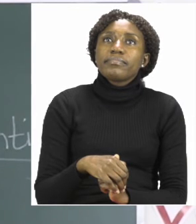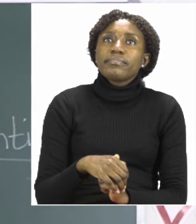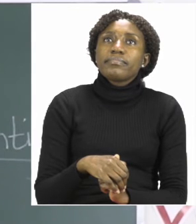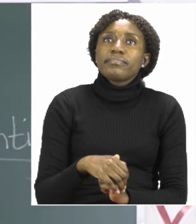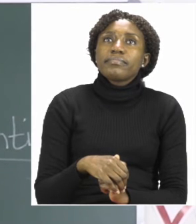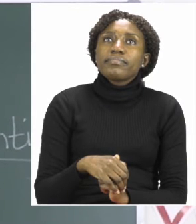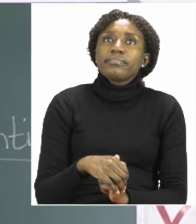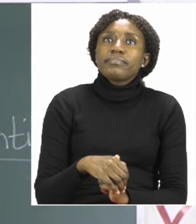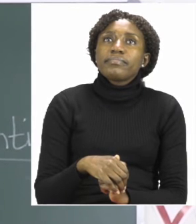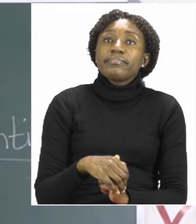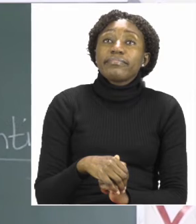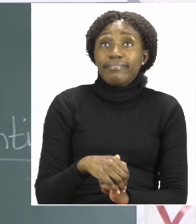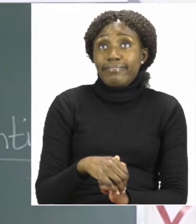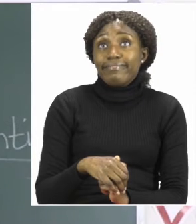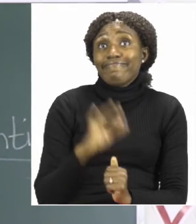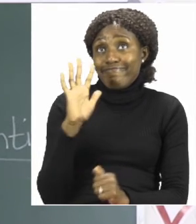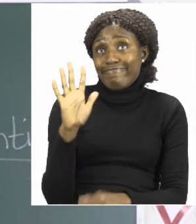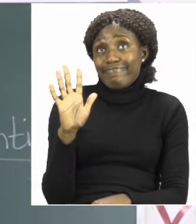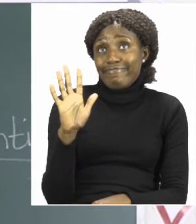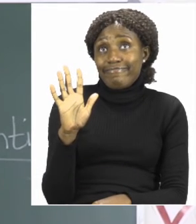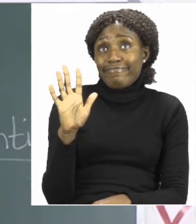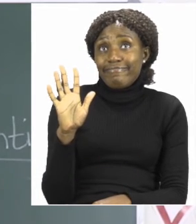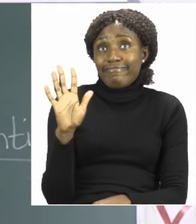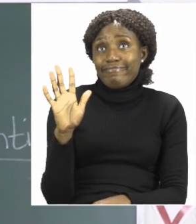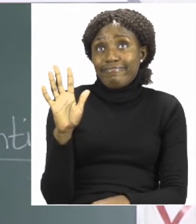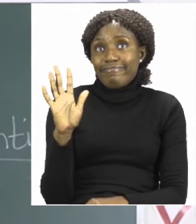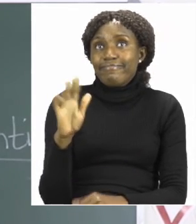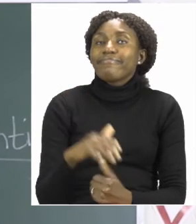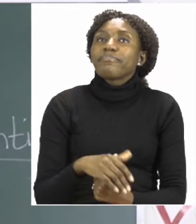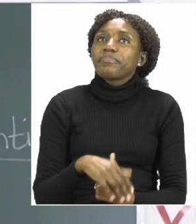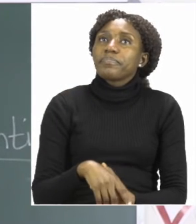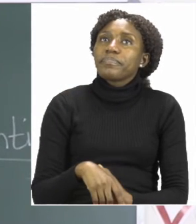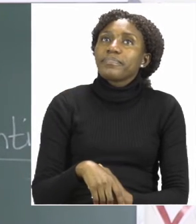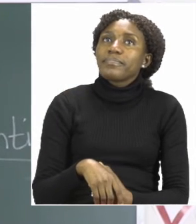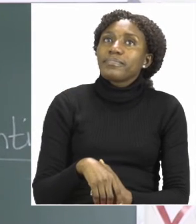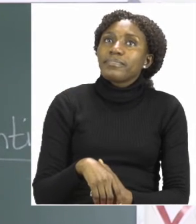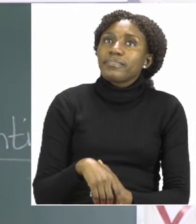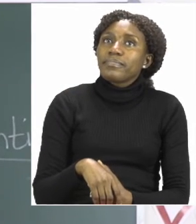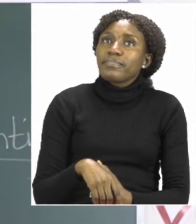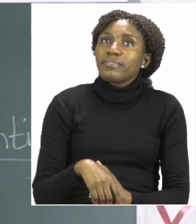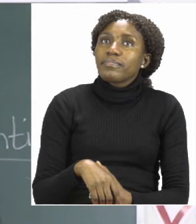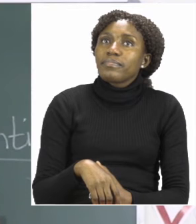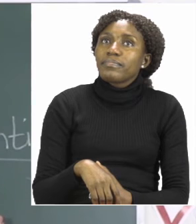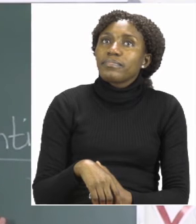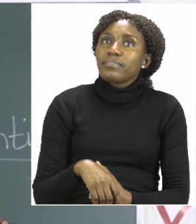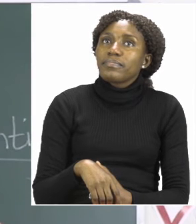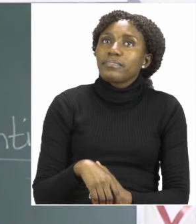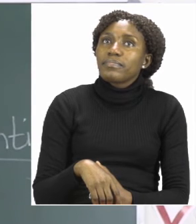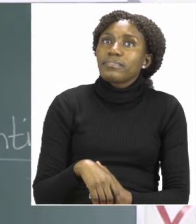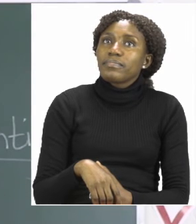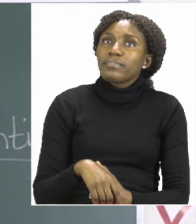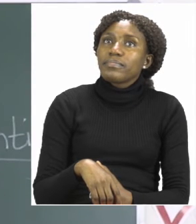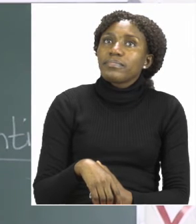little circle like that. Okay, just half a circle. You